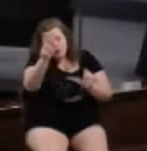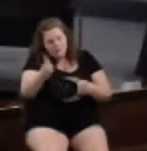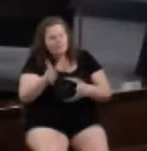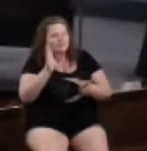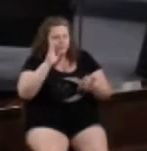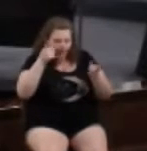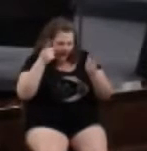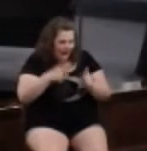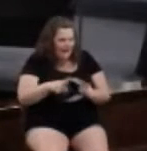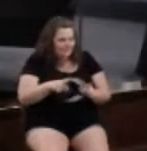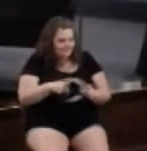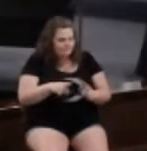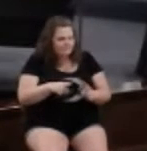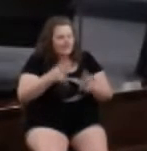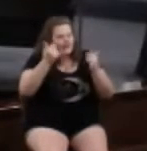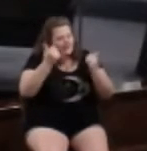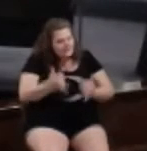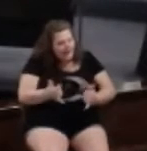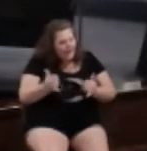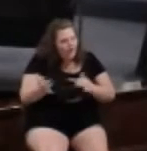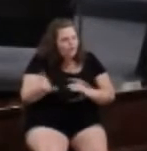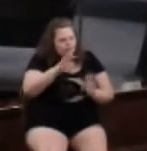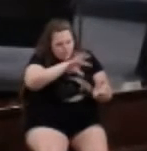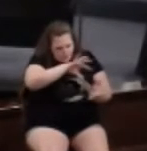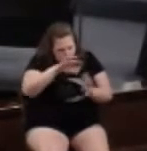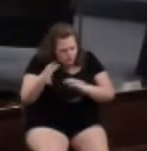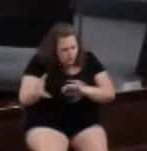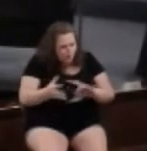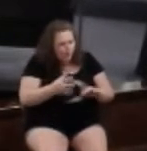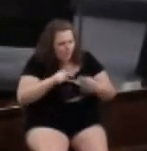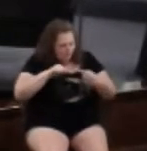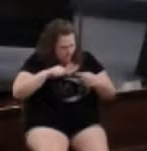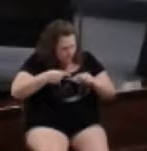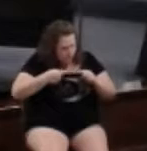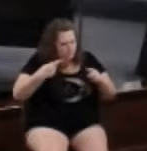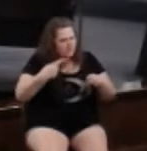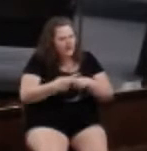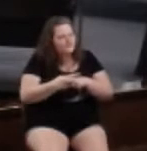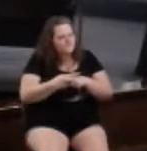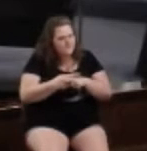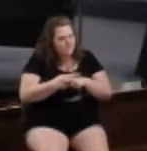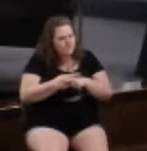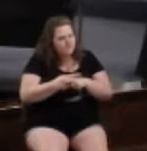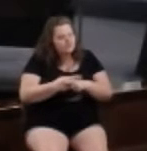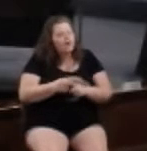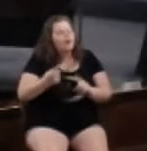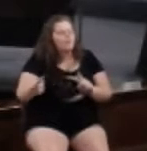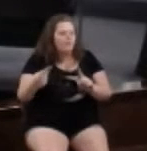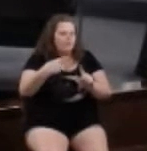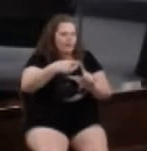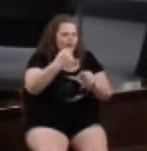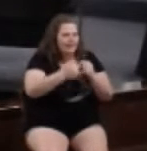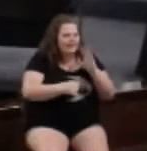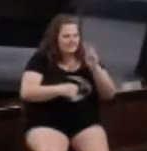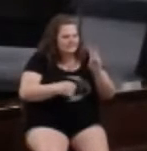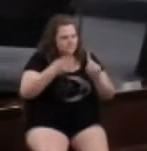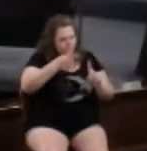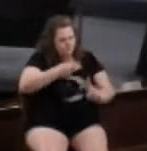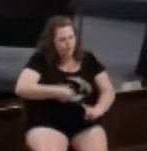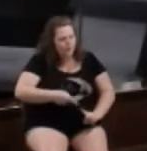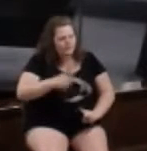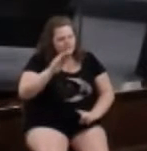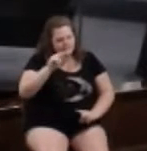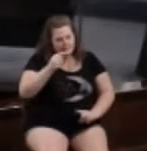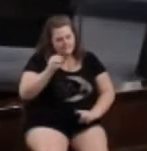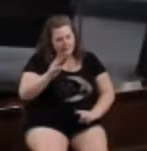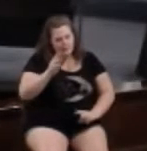and there is now a storm of hurting or conflict. So let me point you back to the last six points in Matthew 18, 15